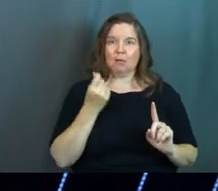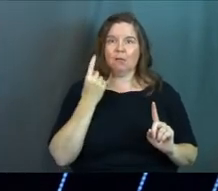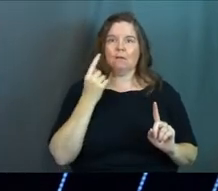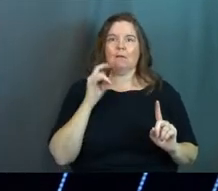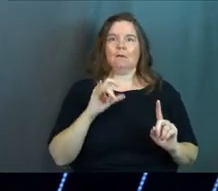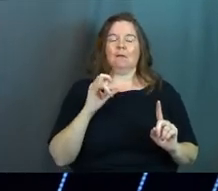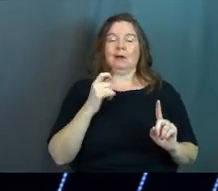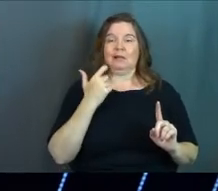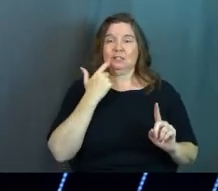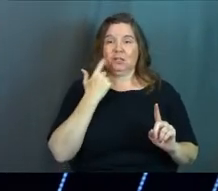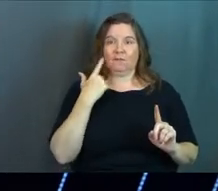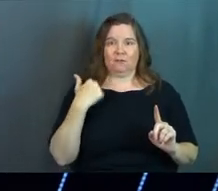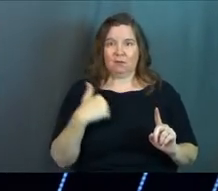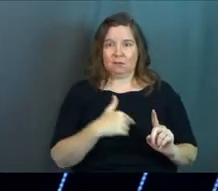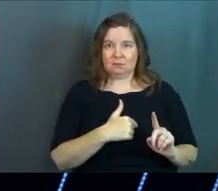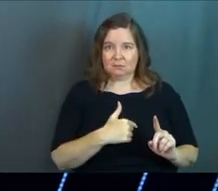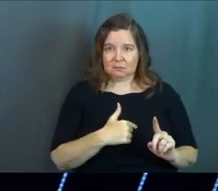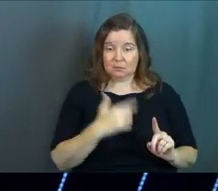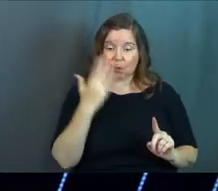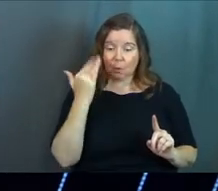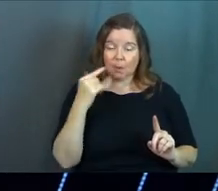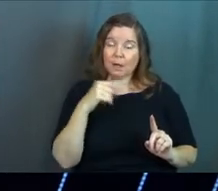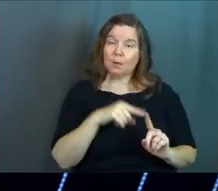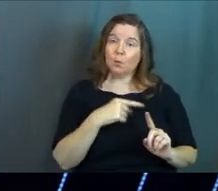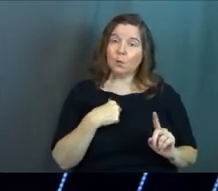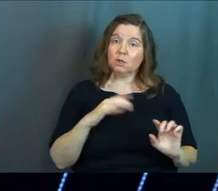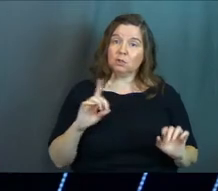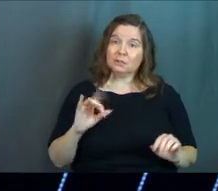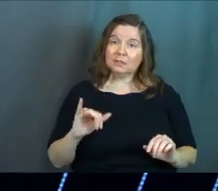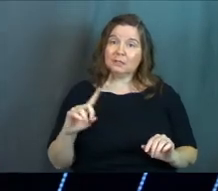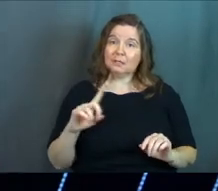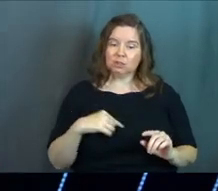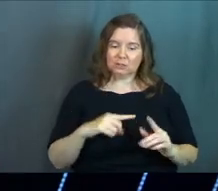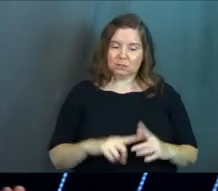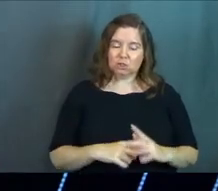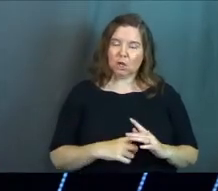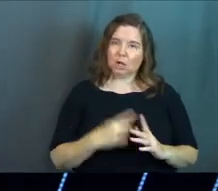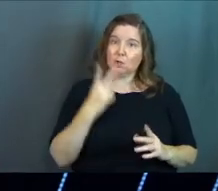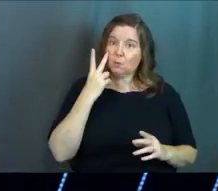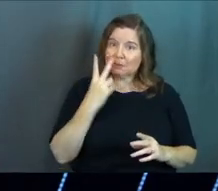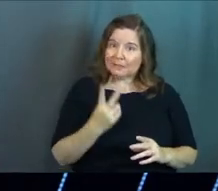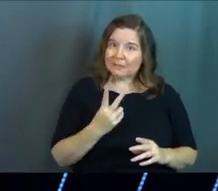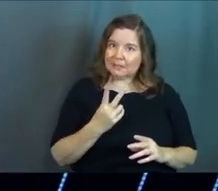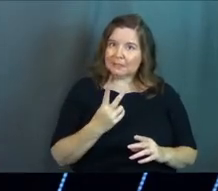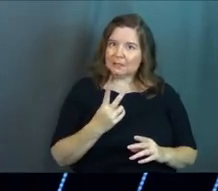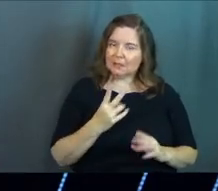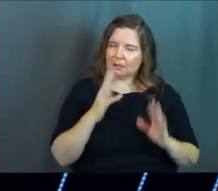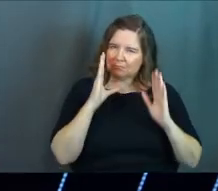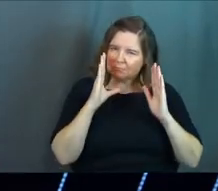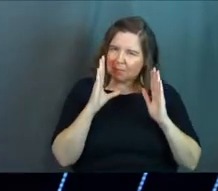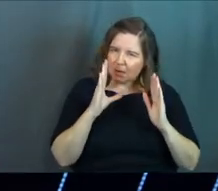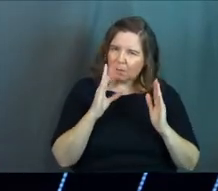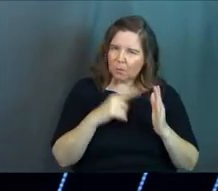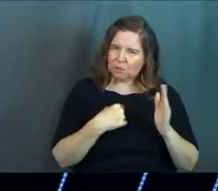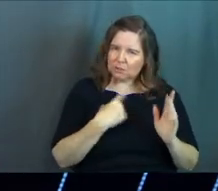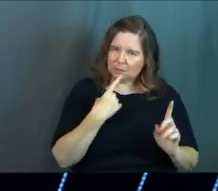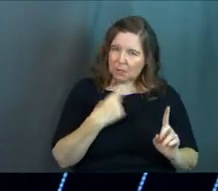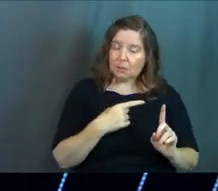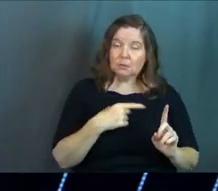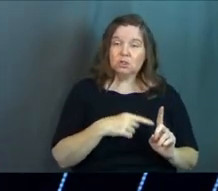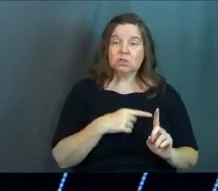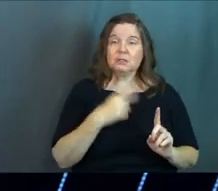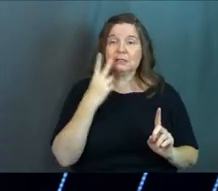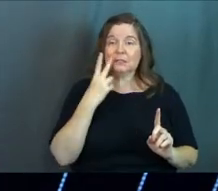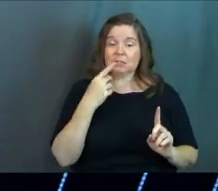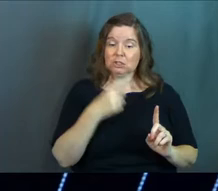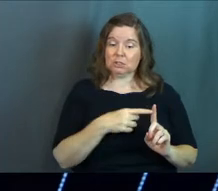that's just for us. Because what she did is she started and you're going to see it and just listen close to what she says. You're going to